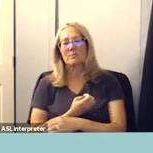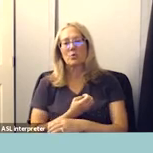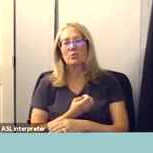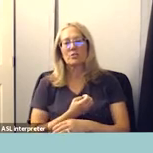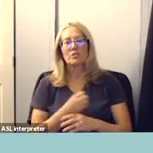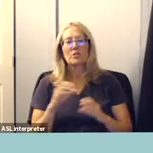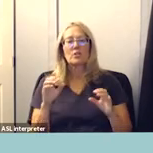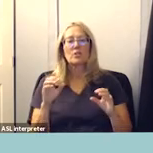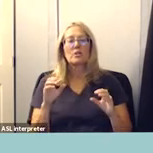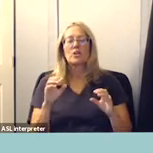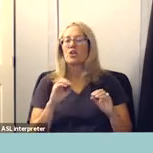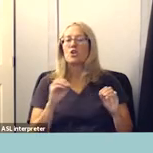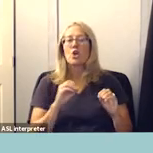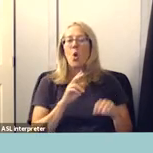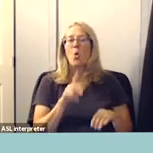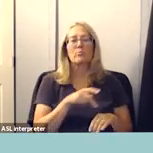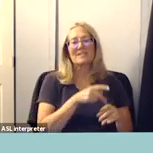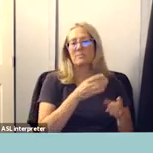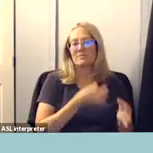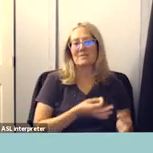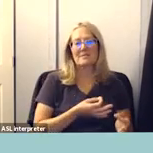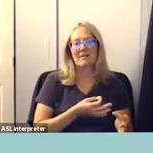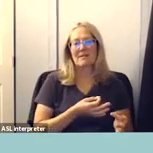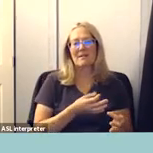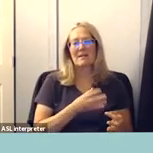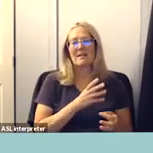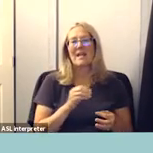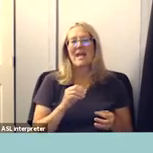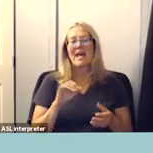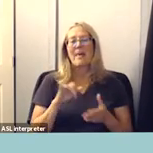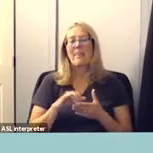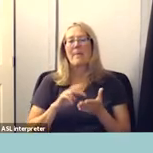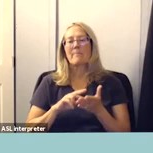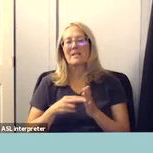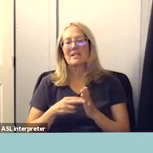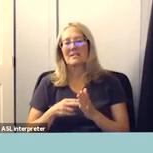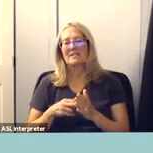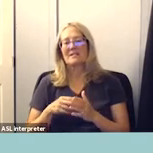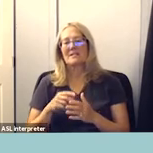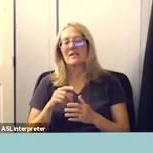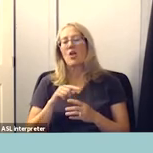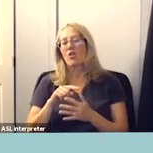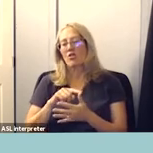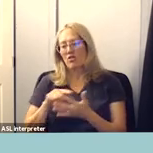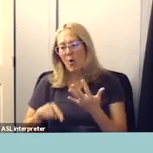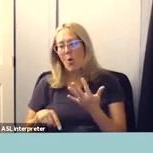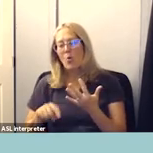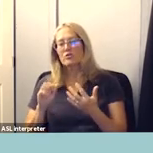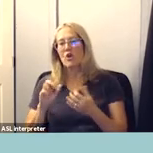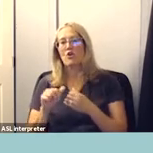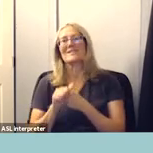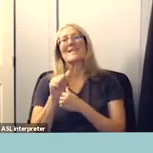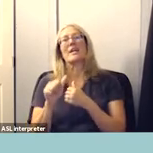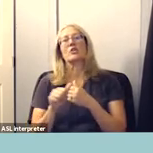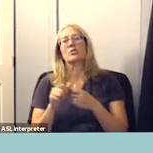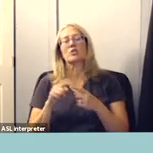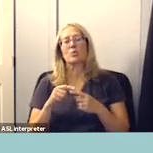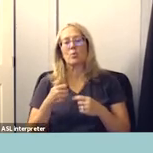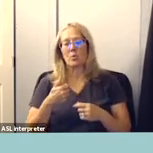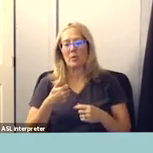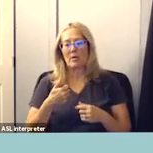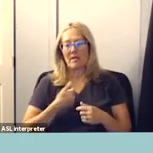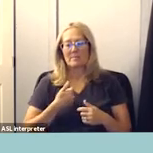principal discretion and those clearly and obviously present a danger to students staff